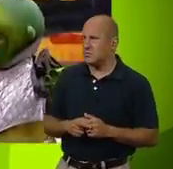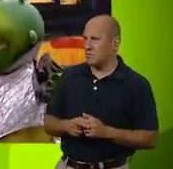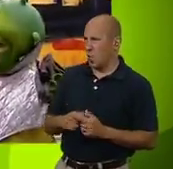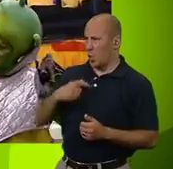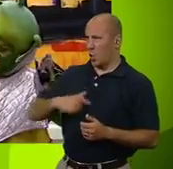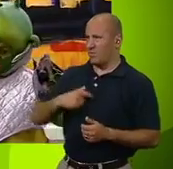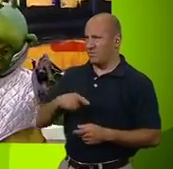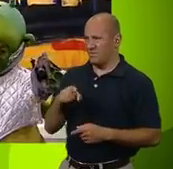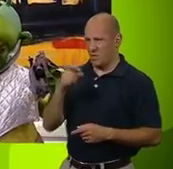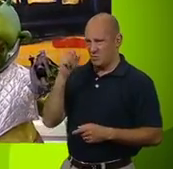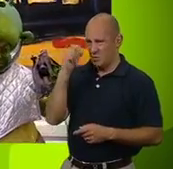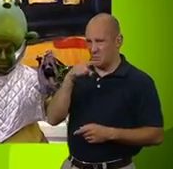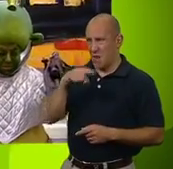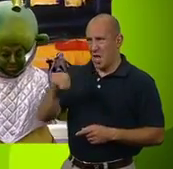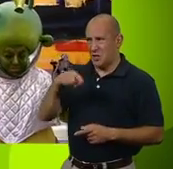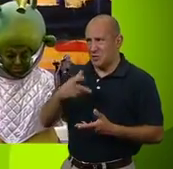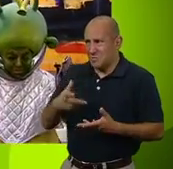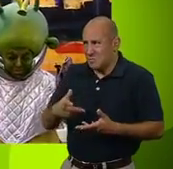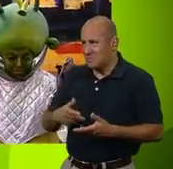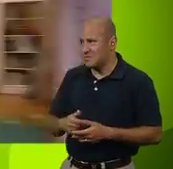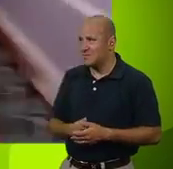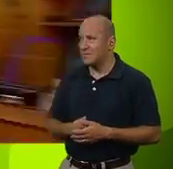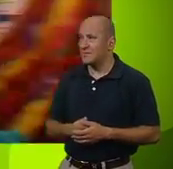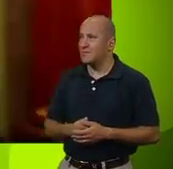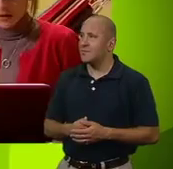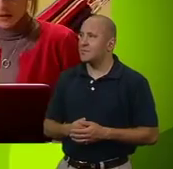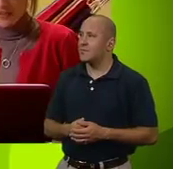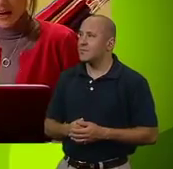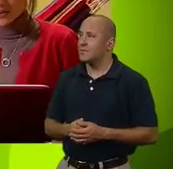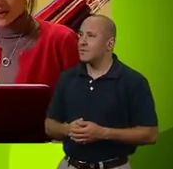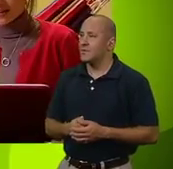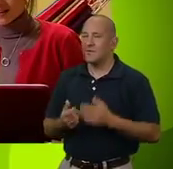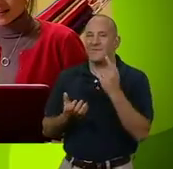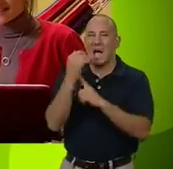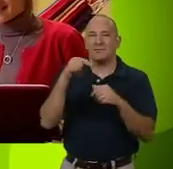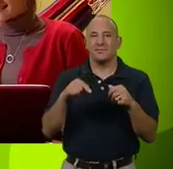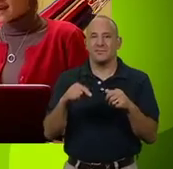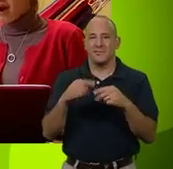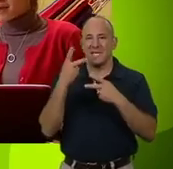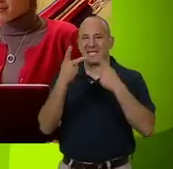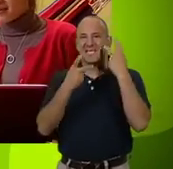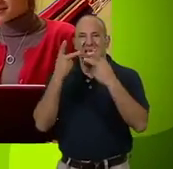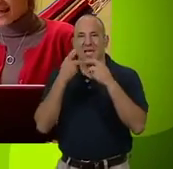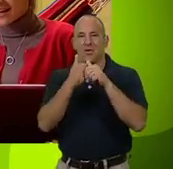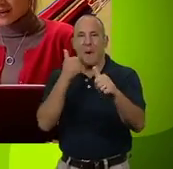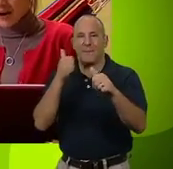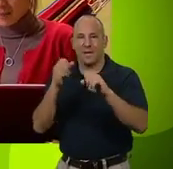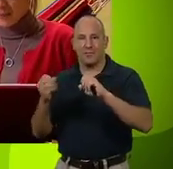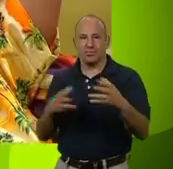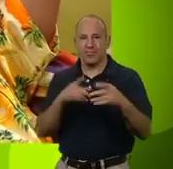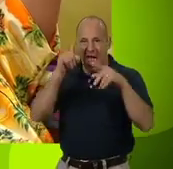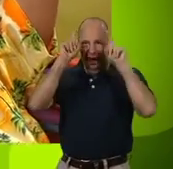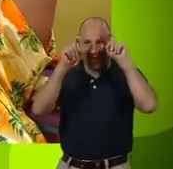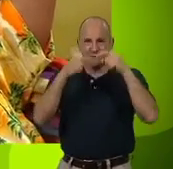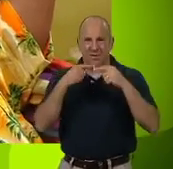Humans. Such strange customs. Hmm. I found one. A singing telegram company that does an aliengram.